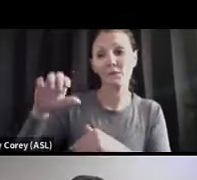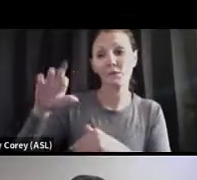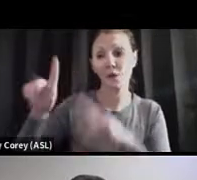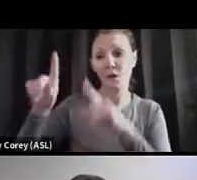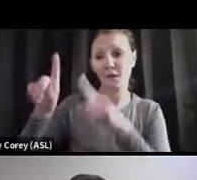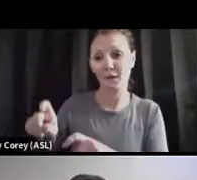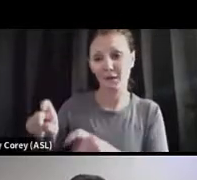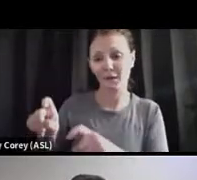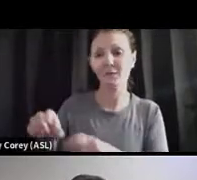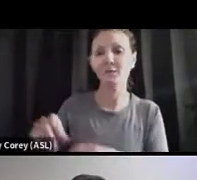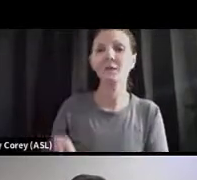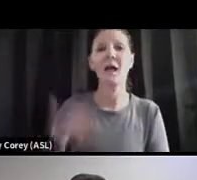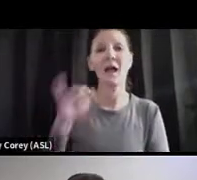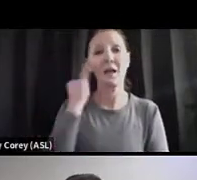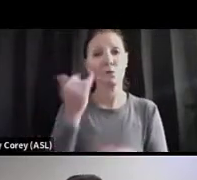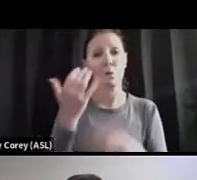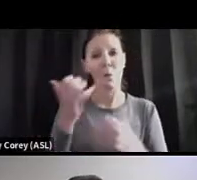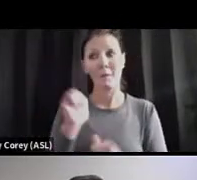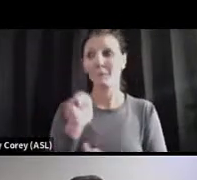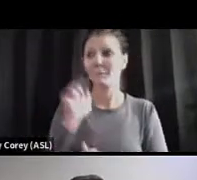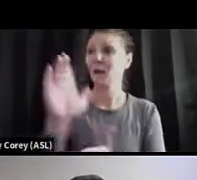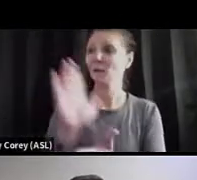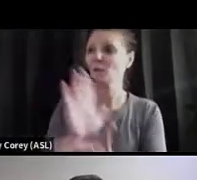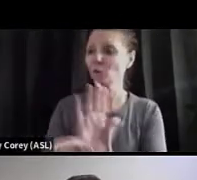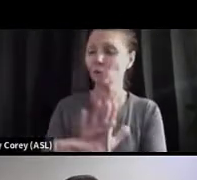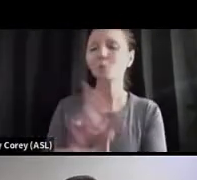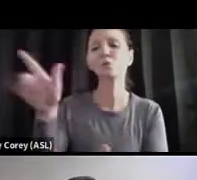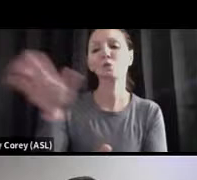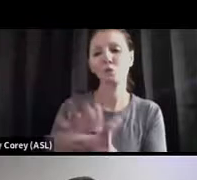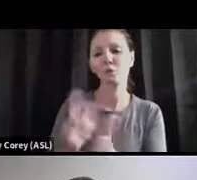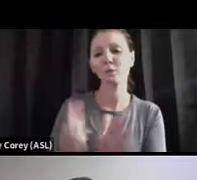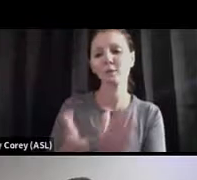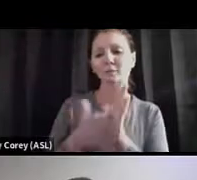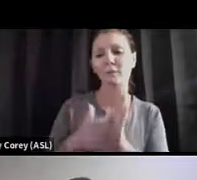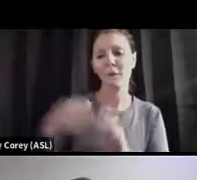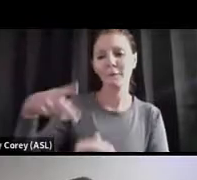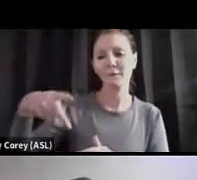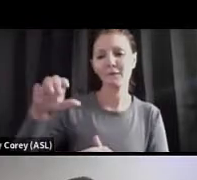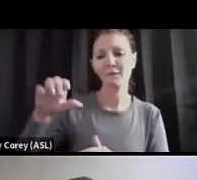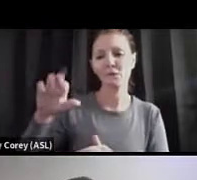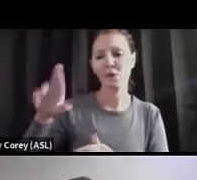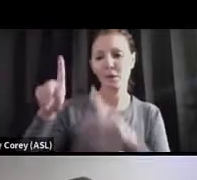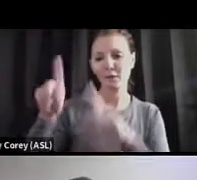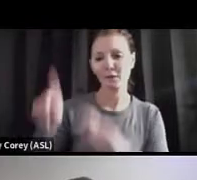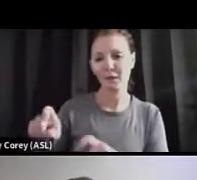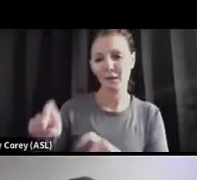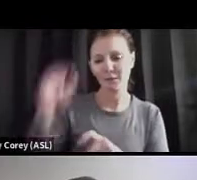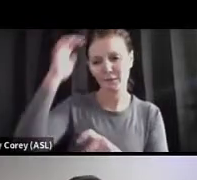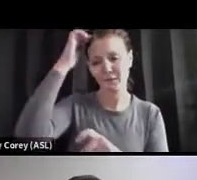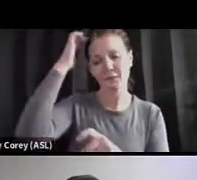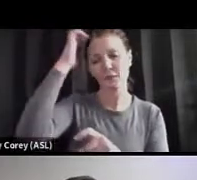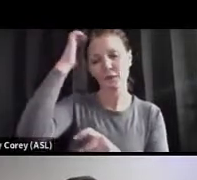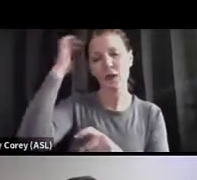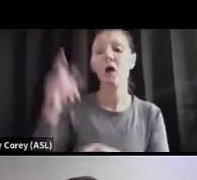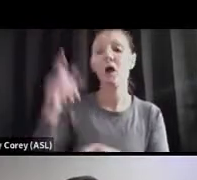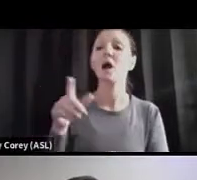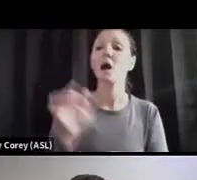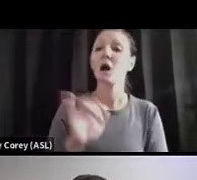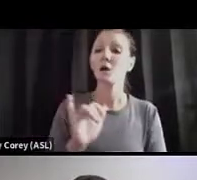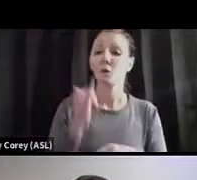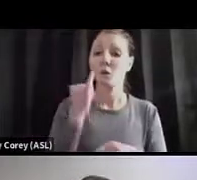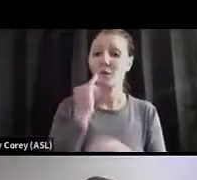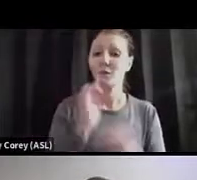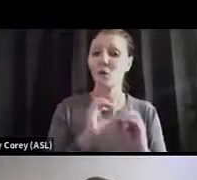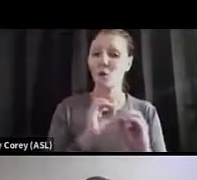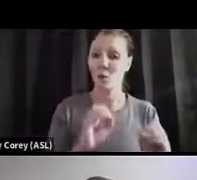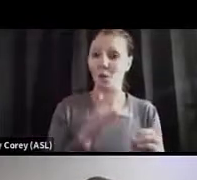they're going to ask you to do a PCR test. The PCR test is also if someone's getting screened is asymptomatic, a much more sensitive test.